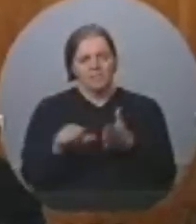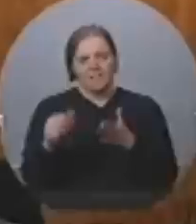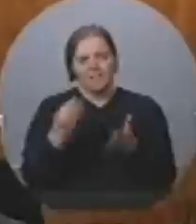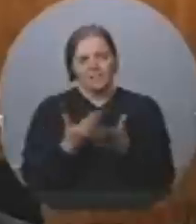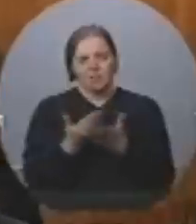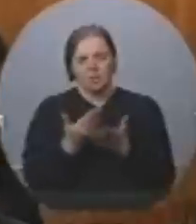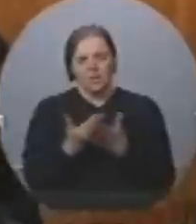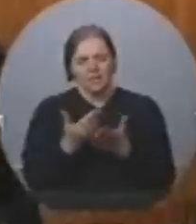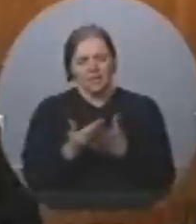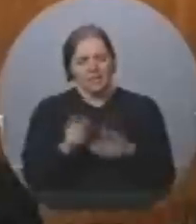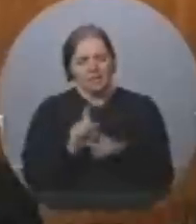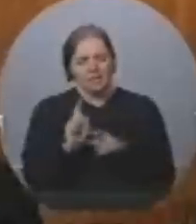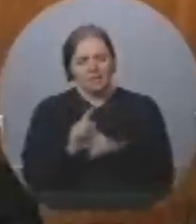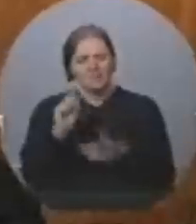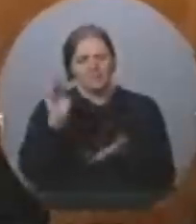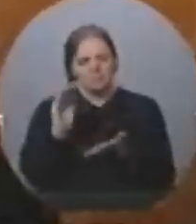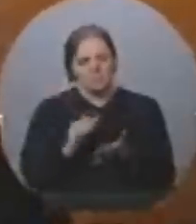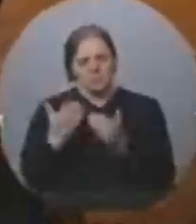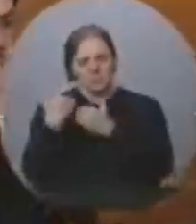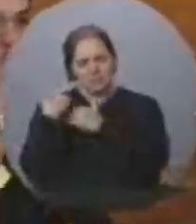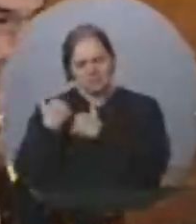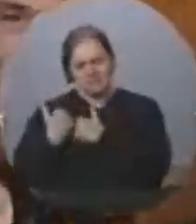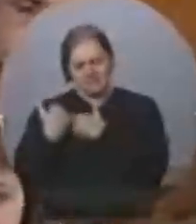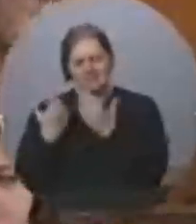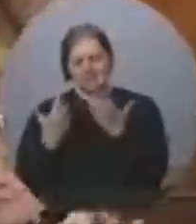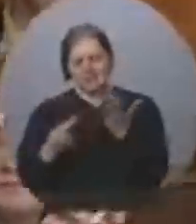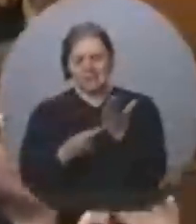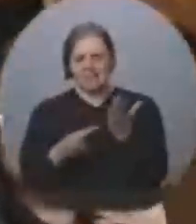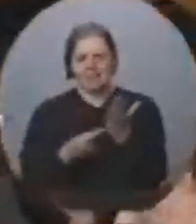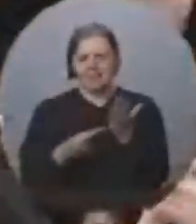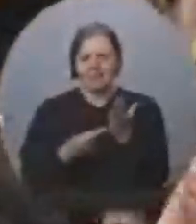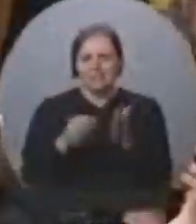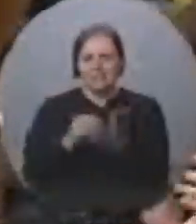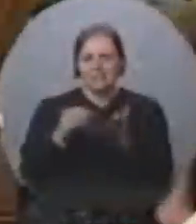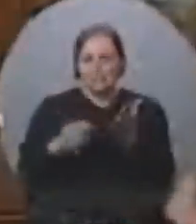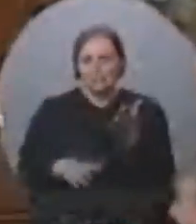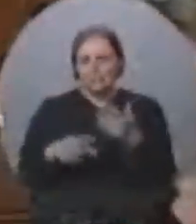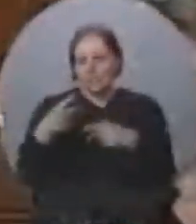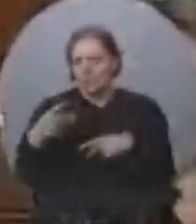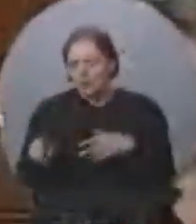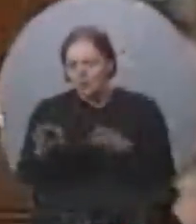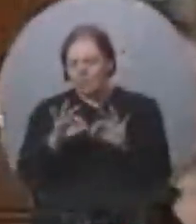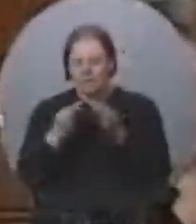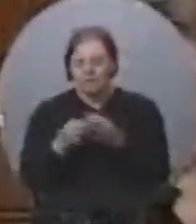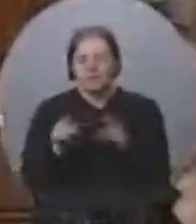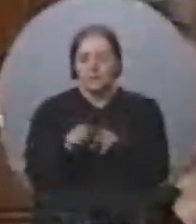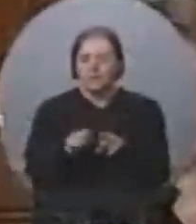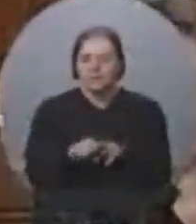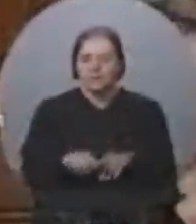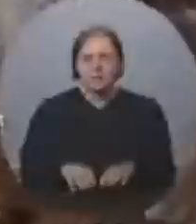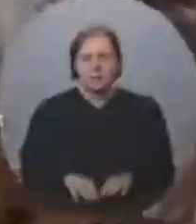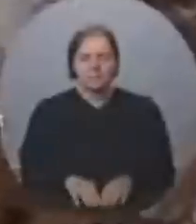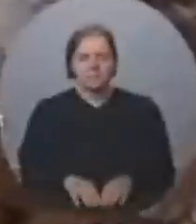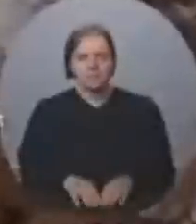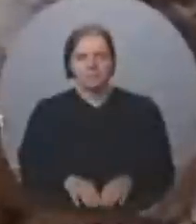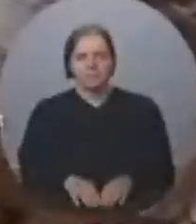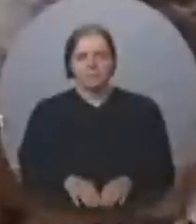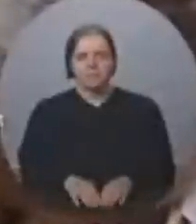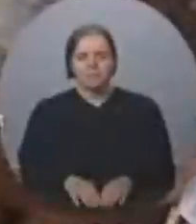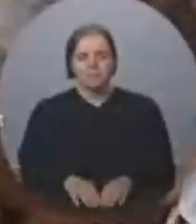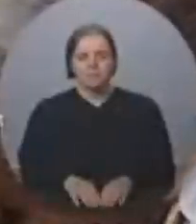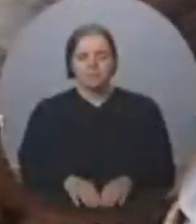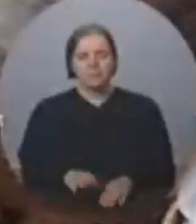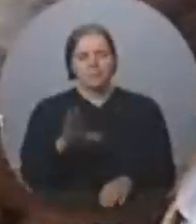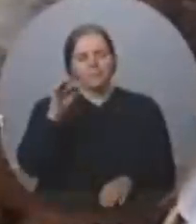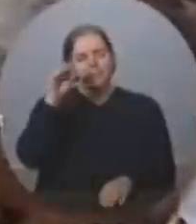and their families? The Prime Minister of Human Resources We are concerned about making